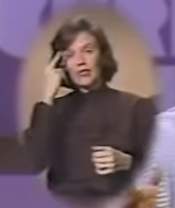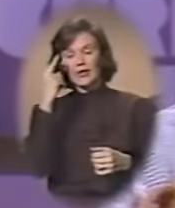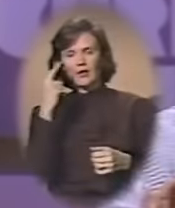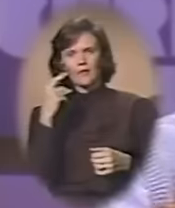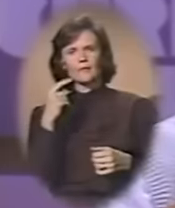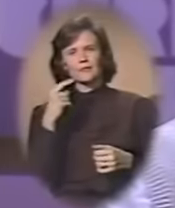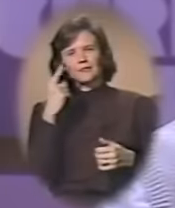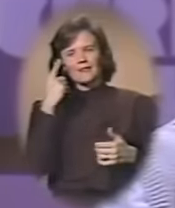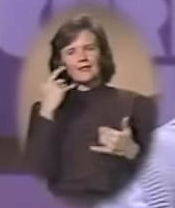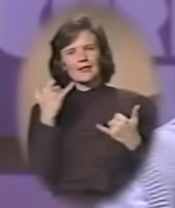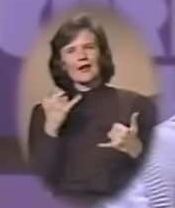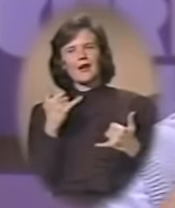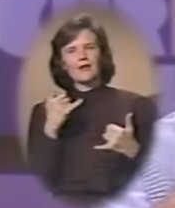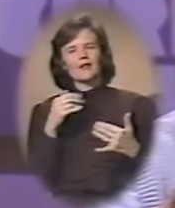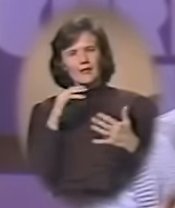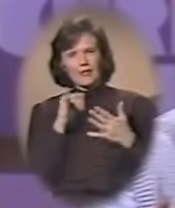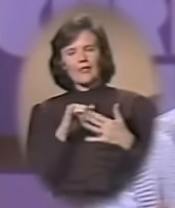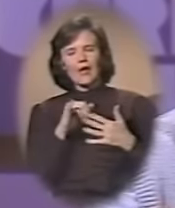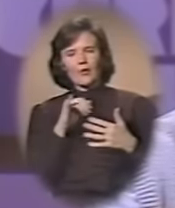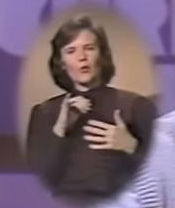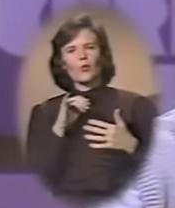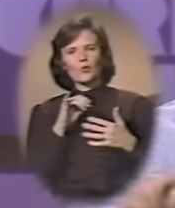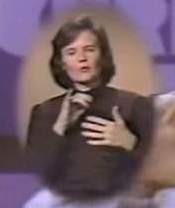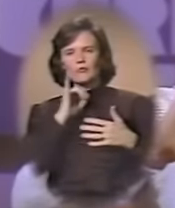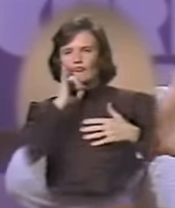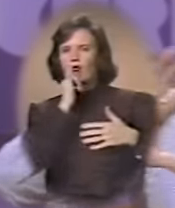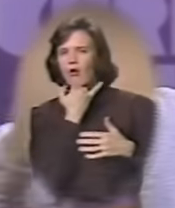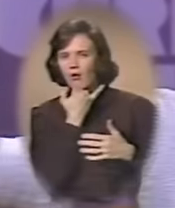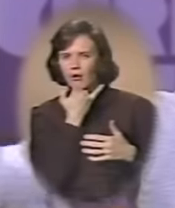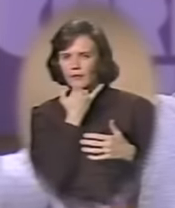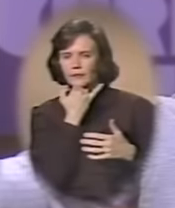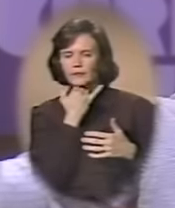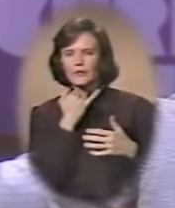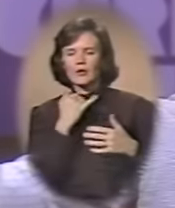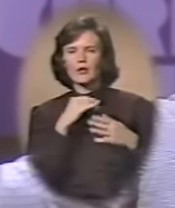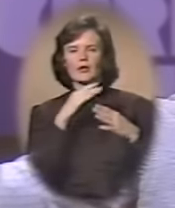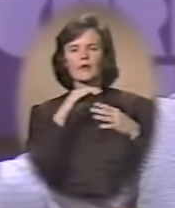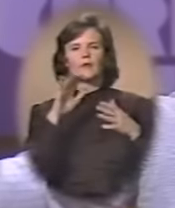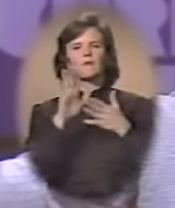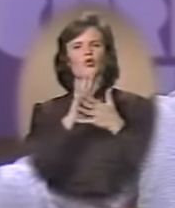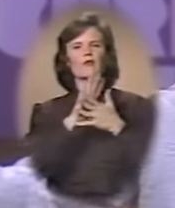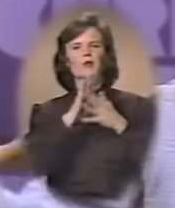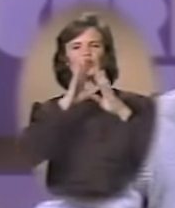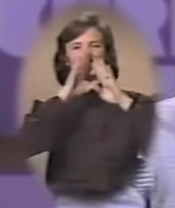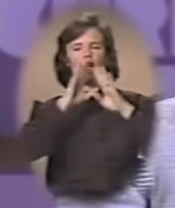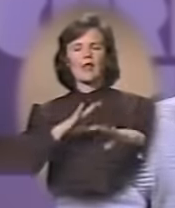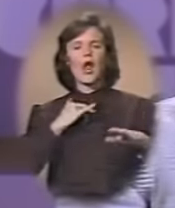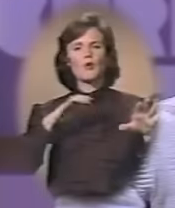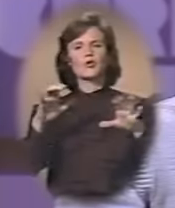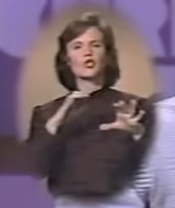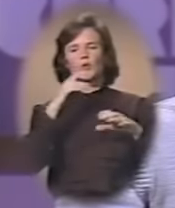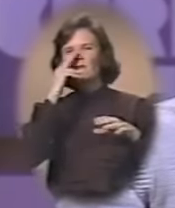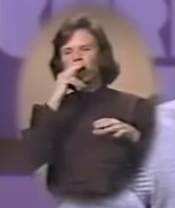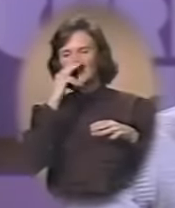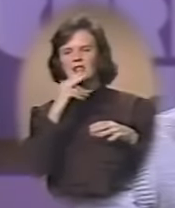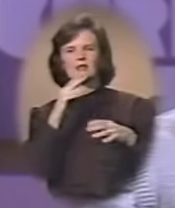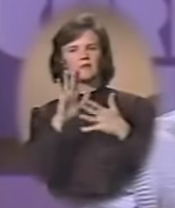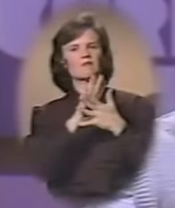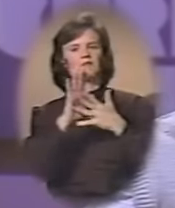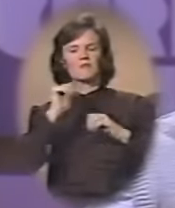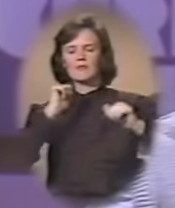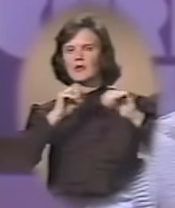I think just now I'm real, that was where it went wrong. It was silent out there. You know, I would do a funny thing,